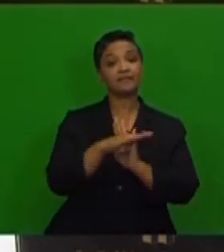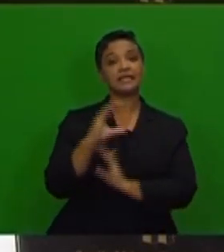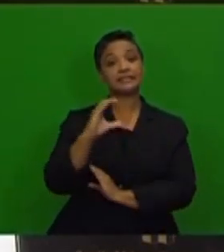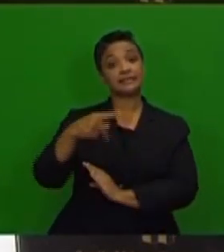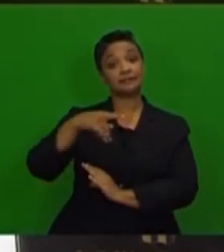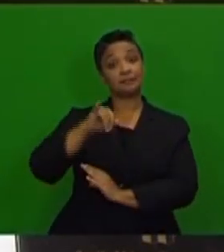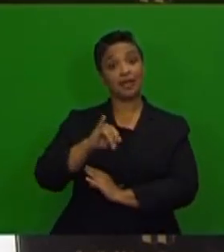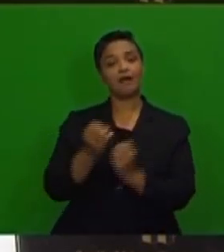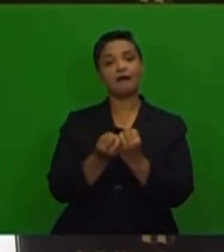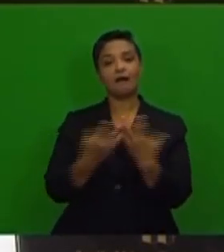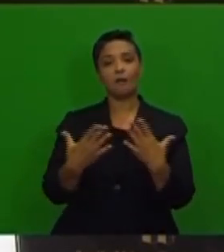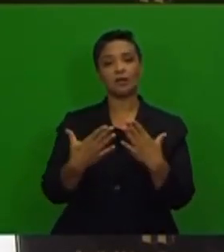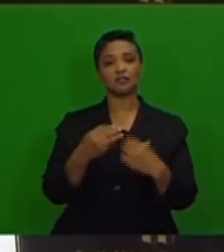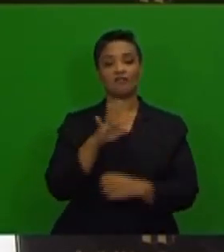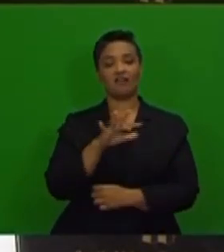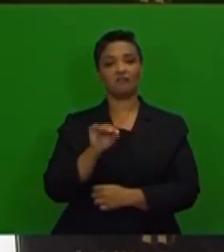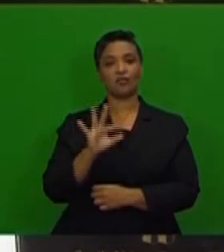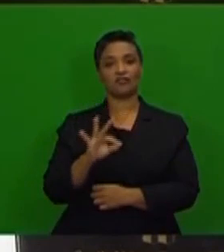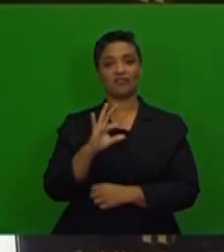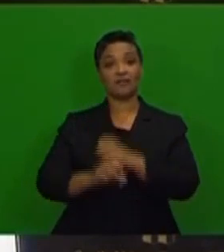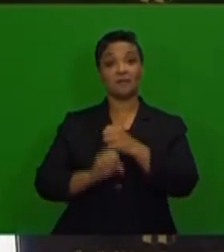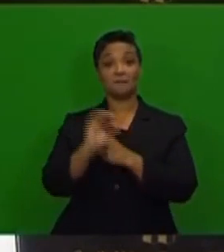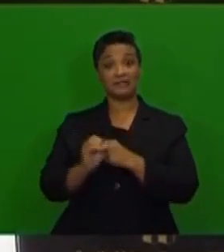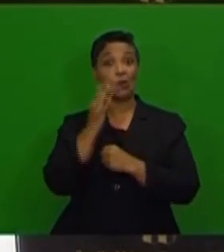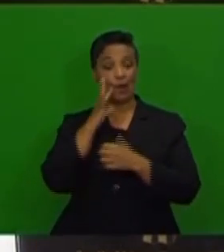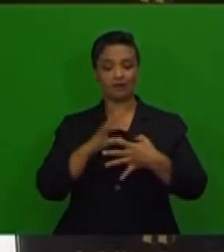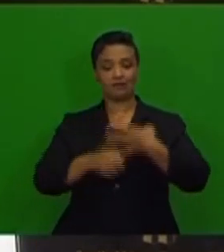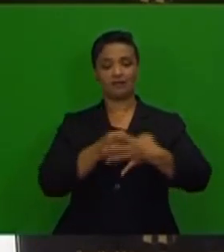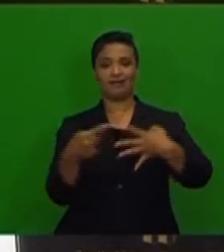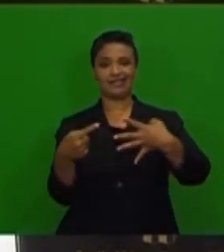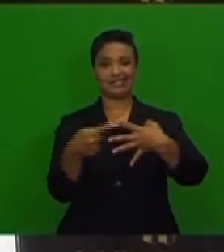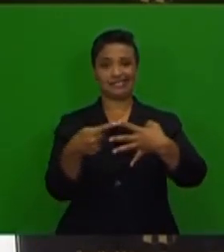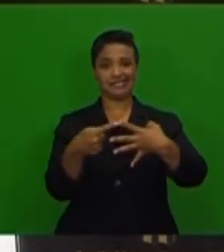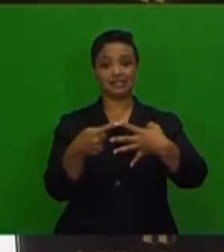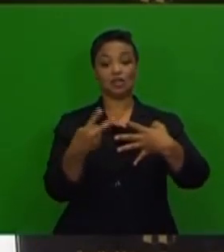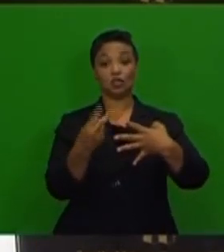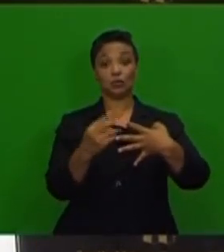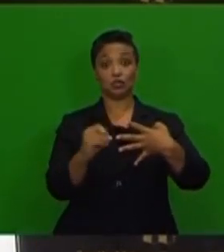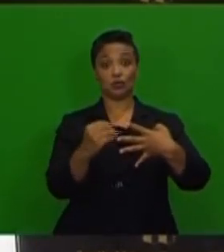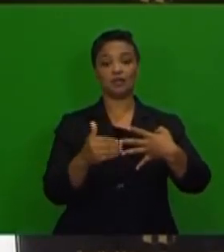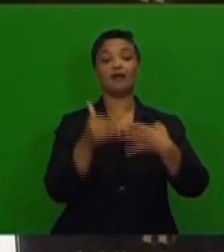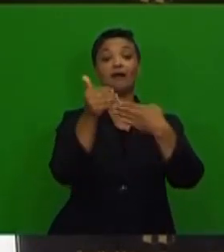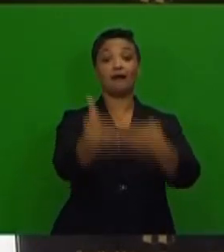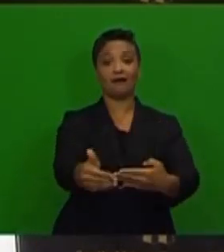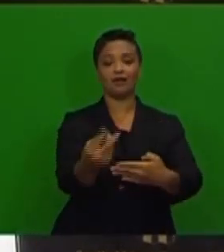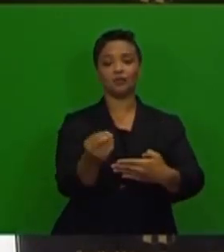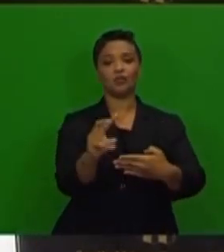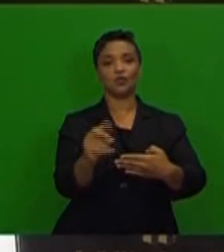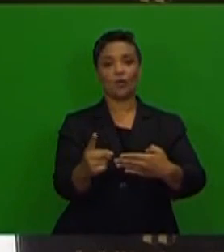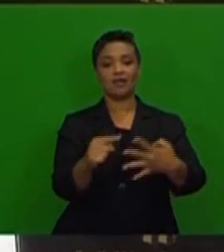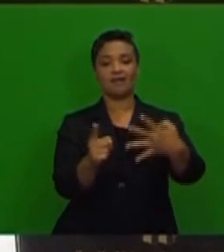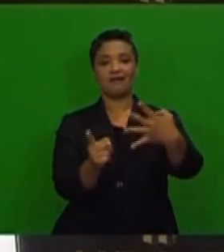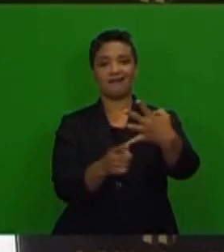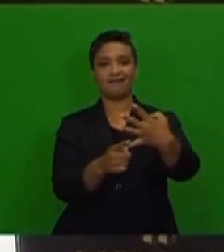is expected to peak at 5.3% in the first quarter of 2020 and settled at 4.5%